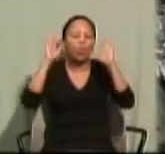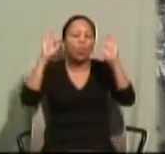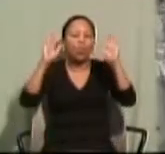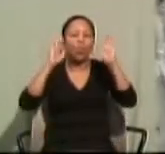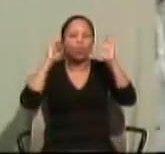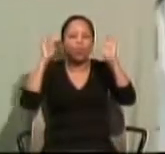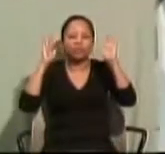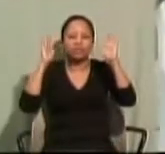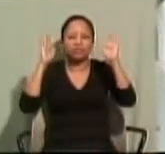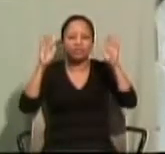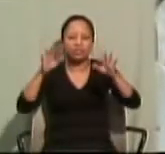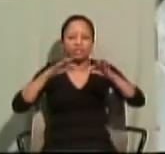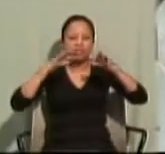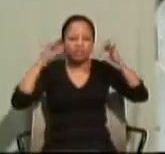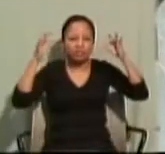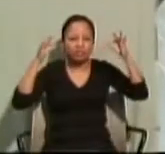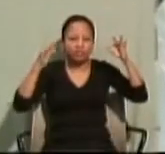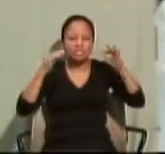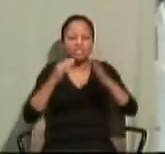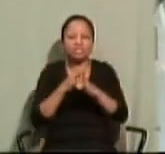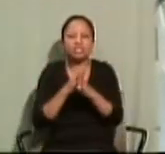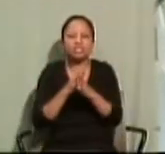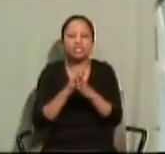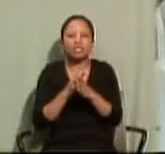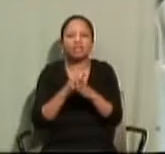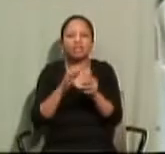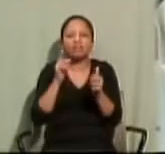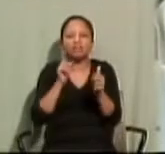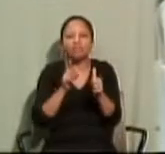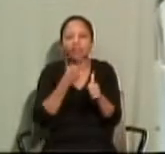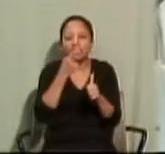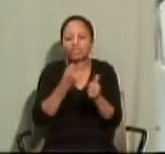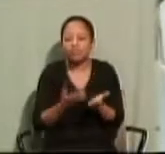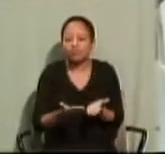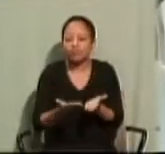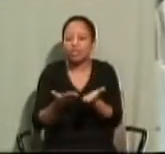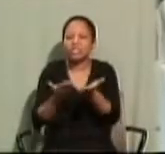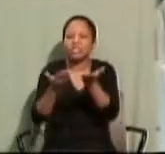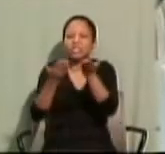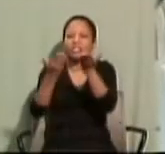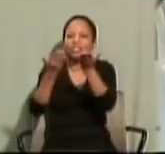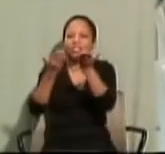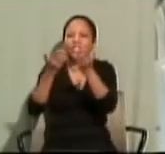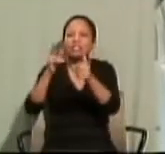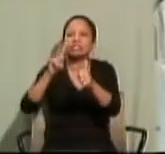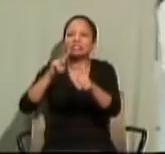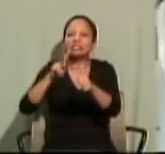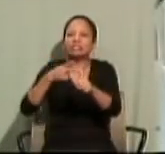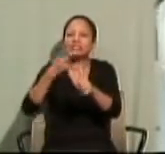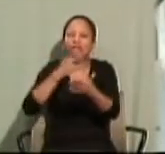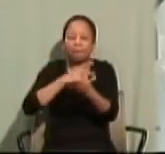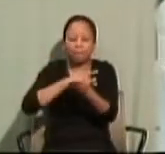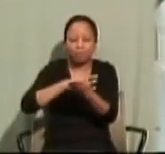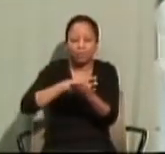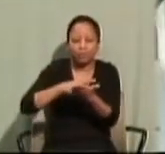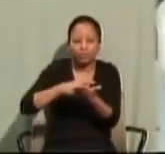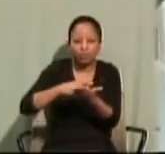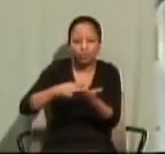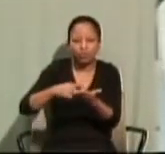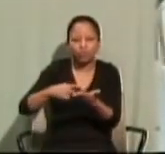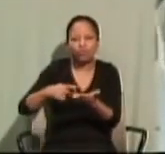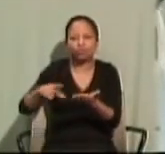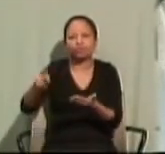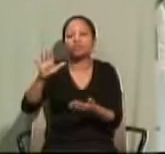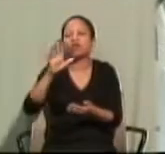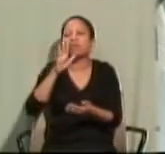first, presentation of the child. And secondly, the purification of